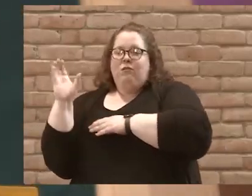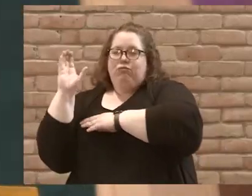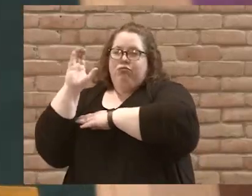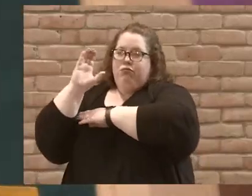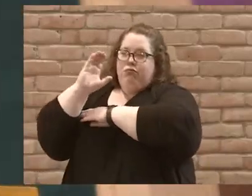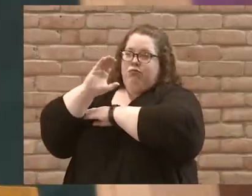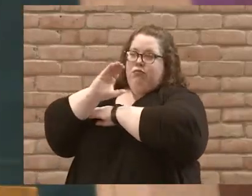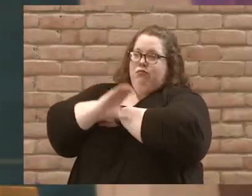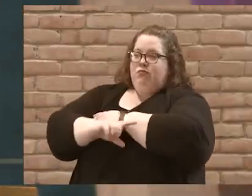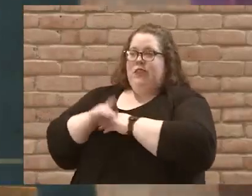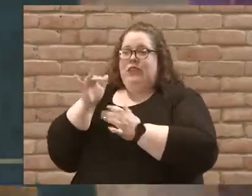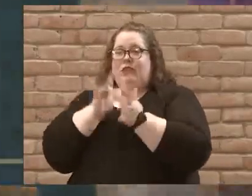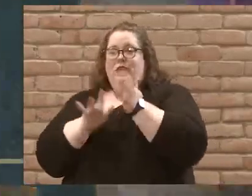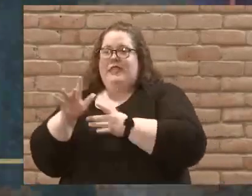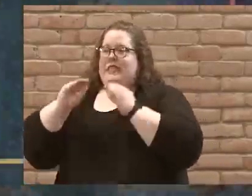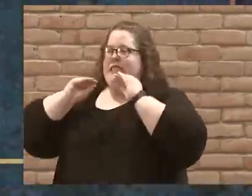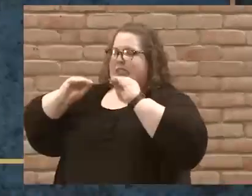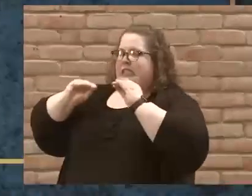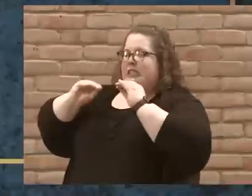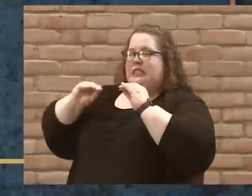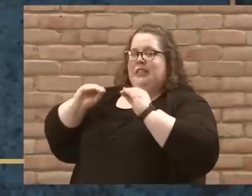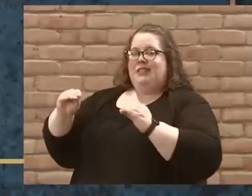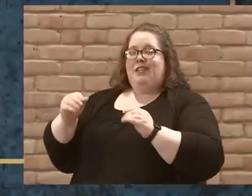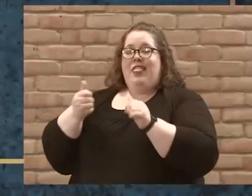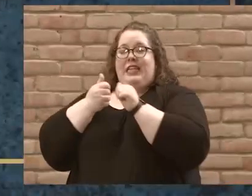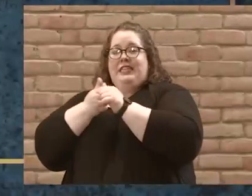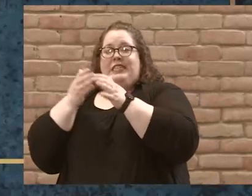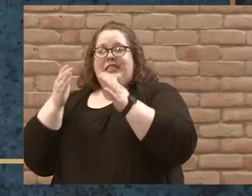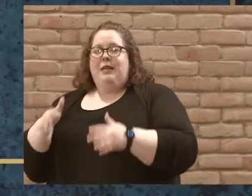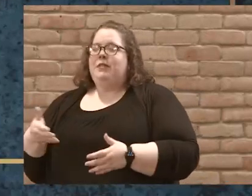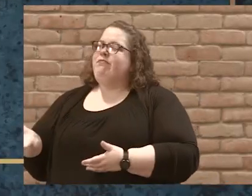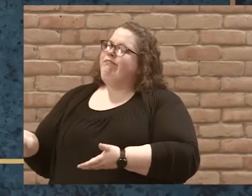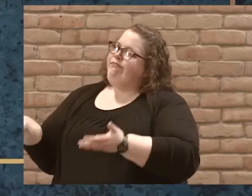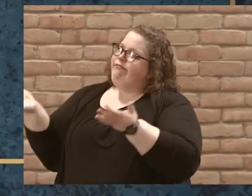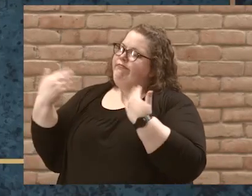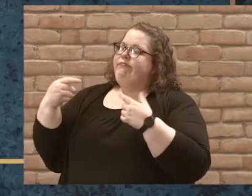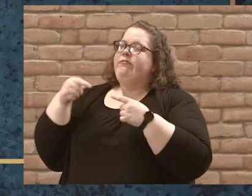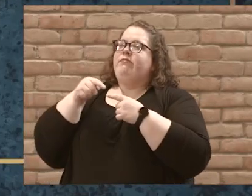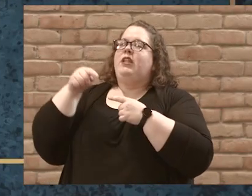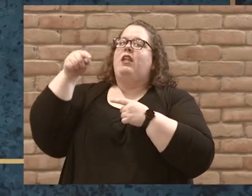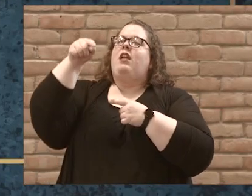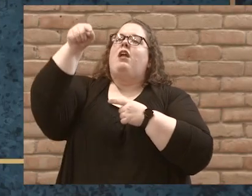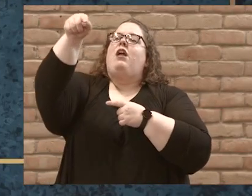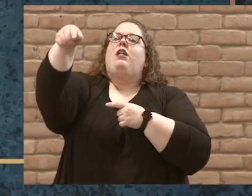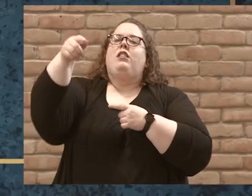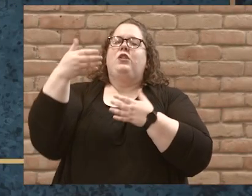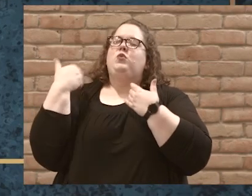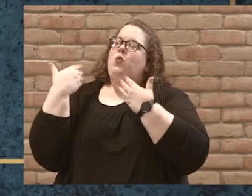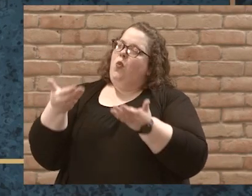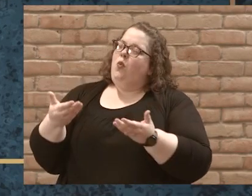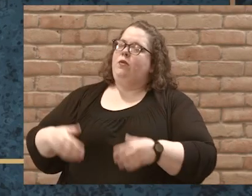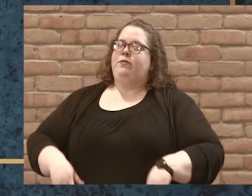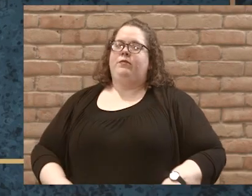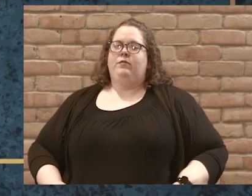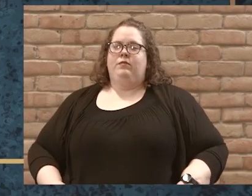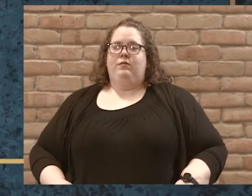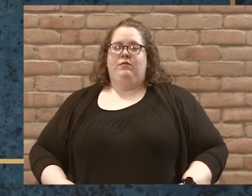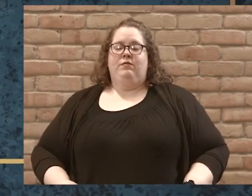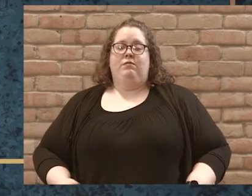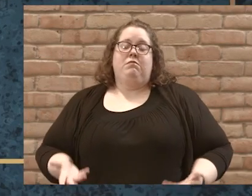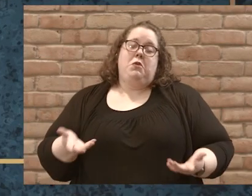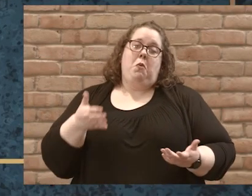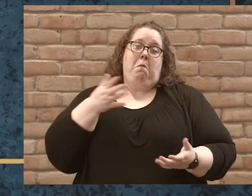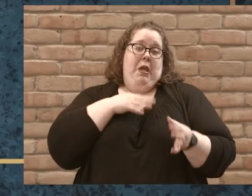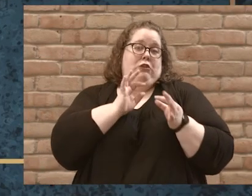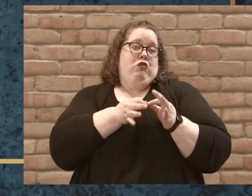He looks at his disciples and he says to them, let's cross to the other side of the lake. My translation